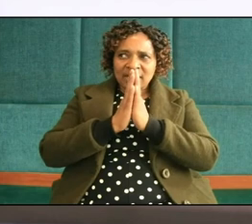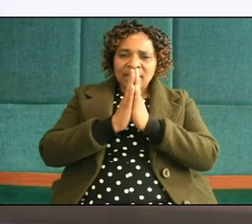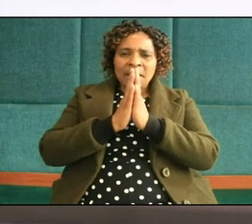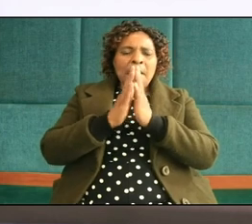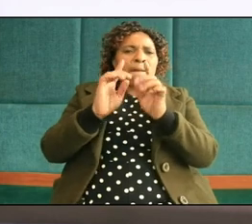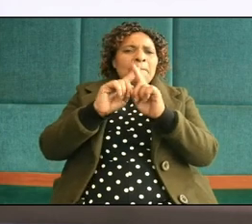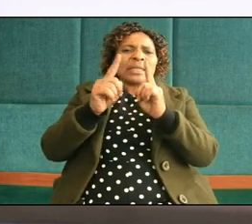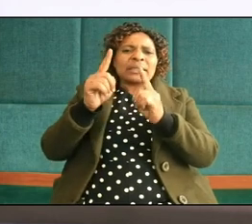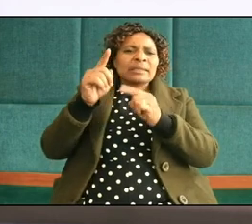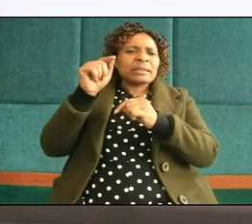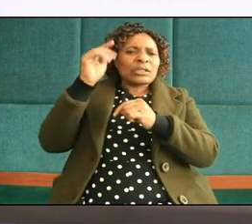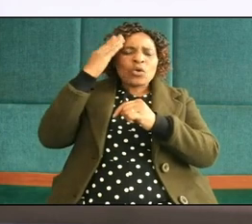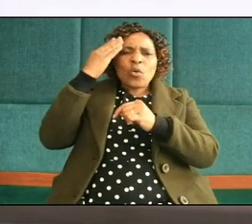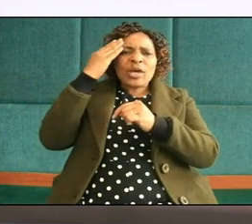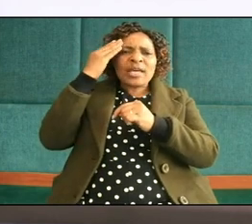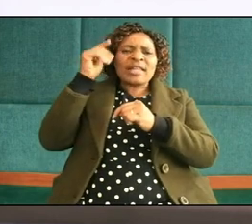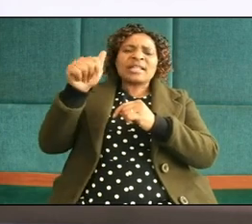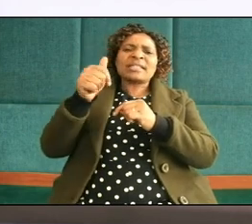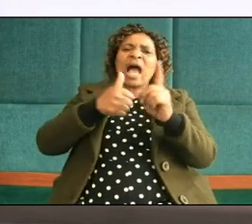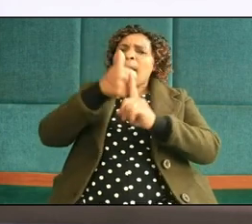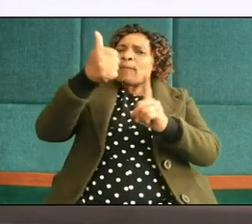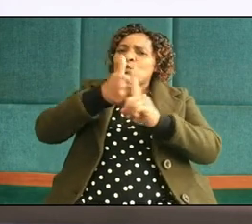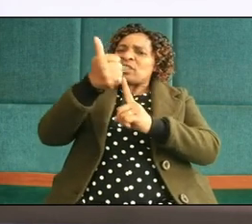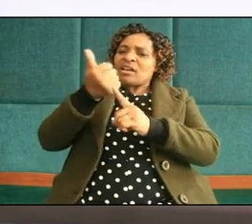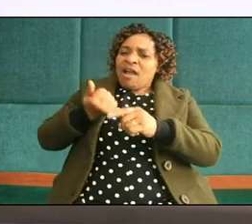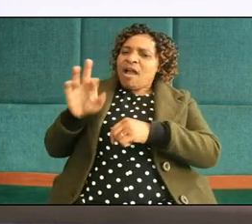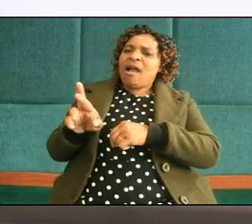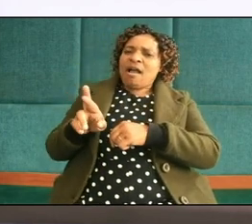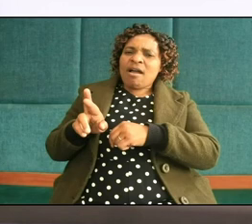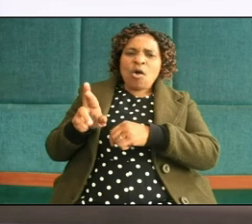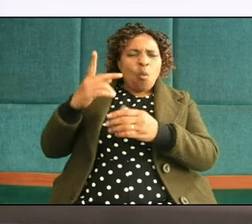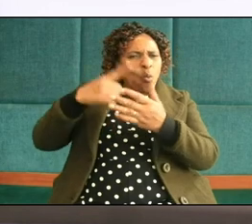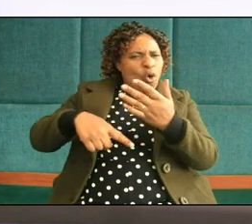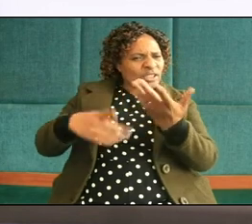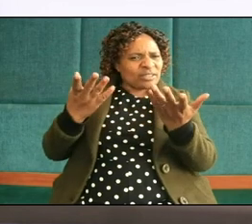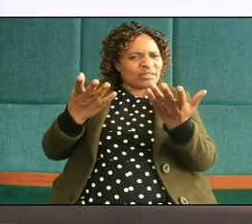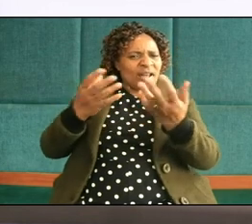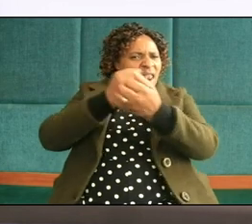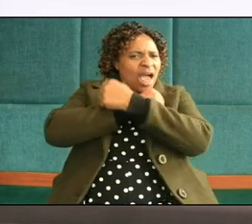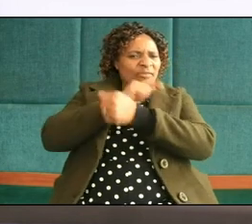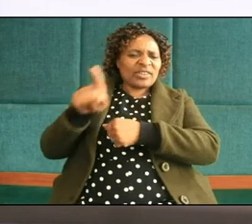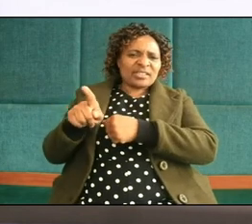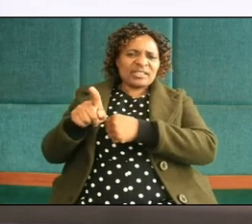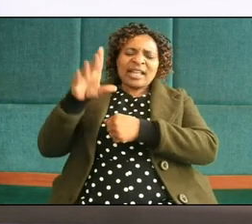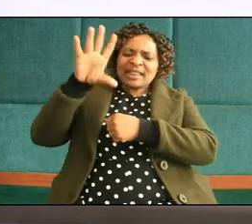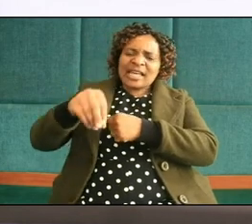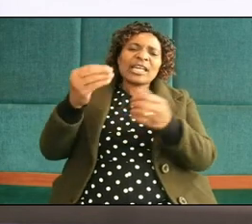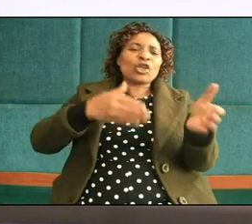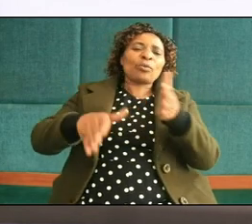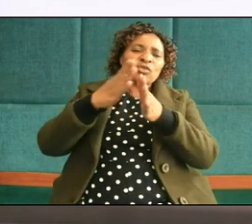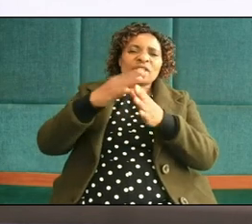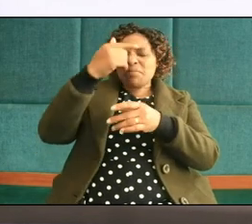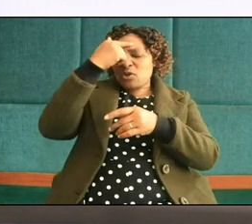knowing that he is abusing her what kind of love taking advantage because